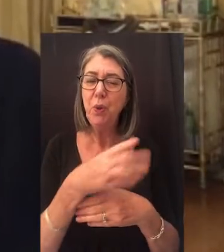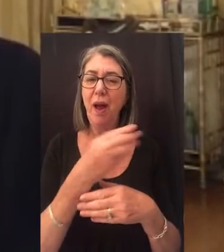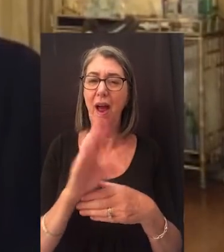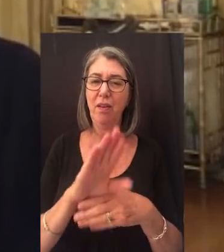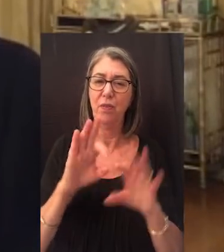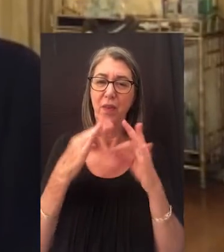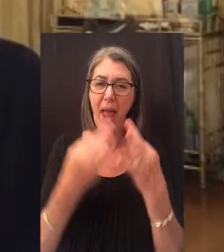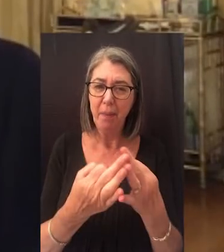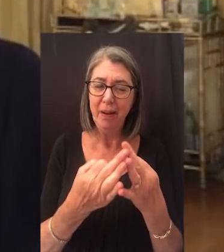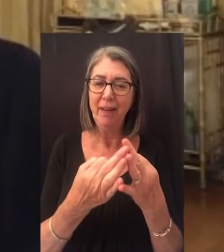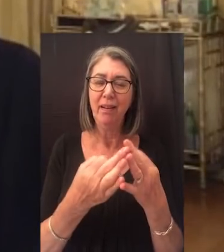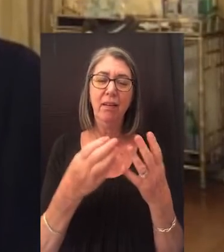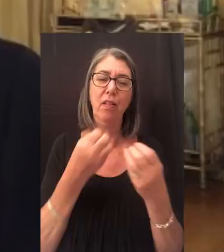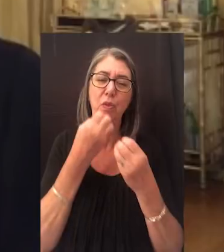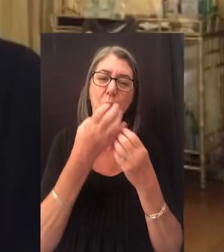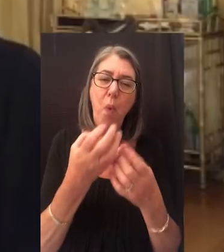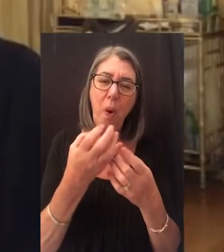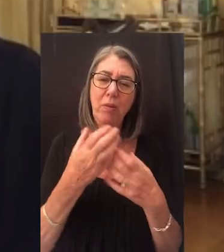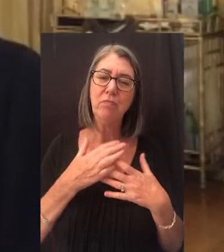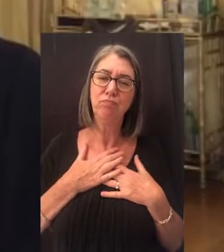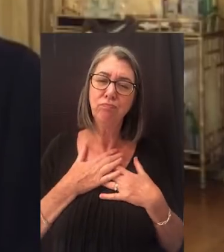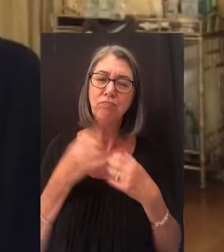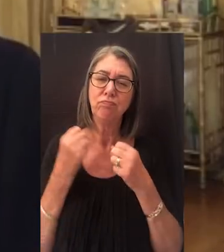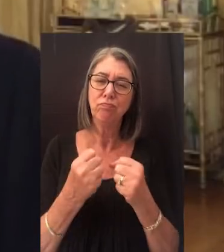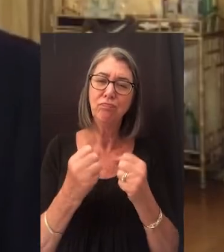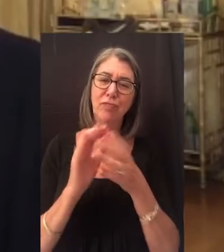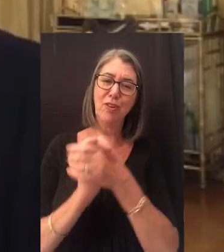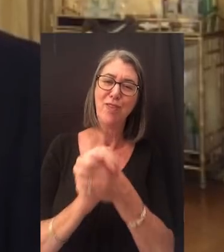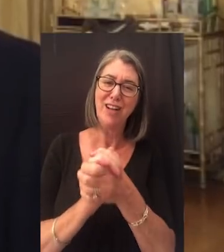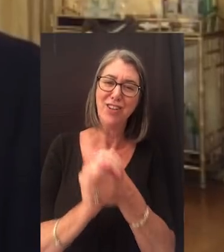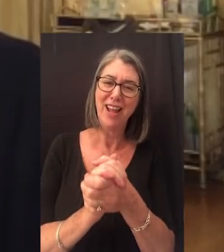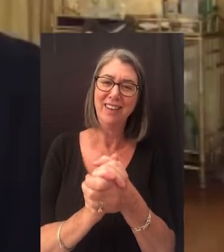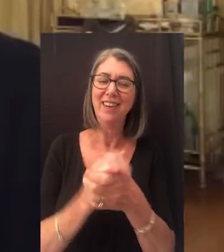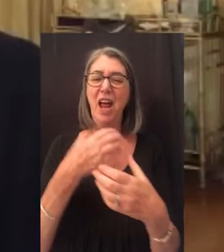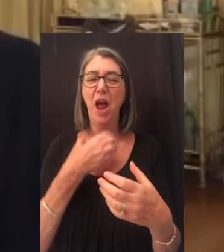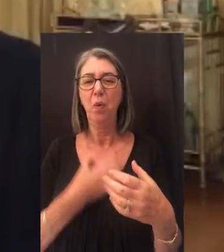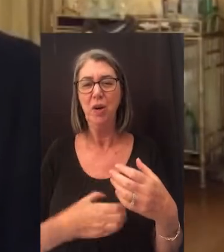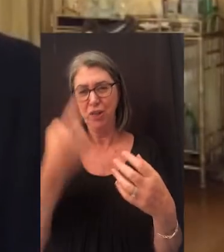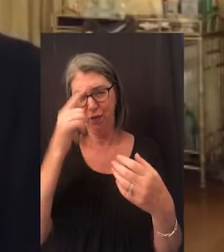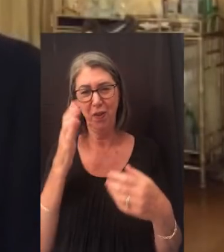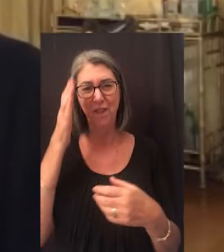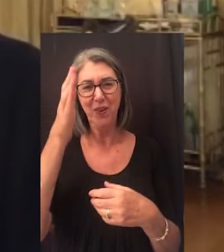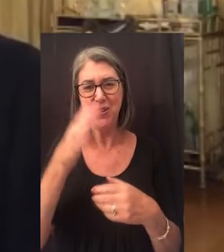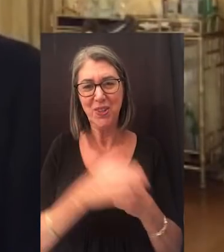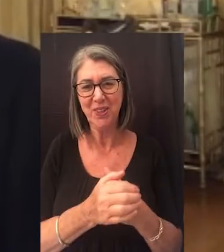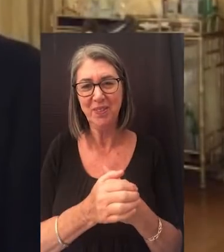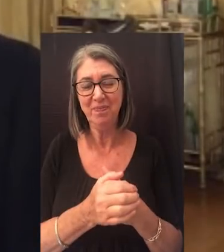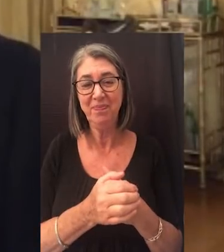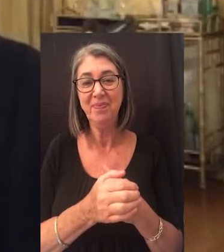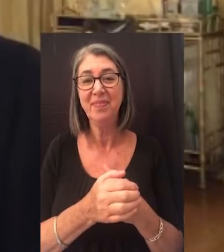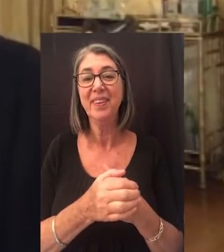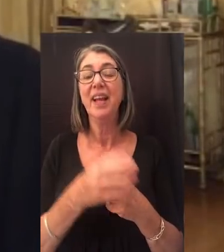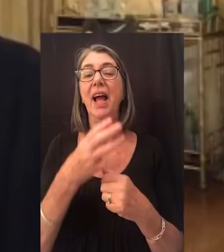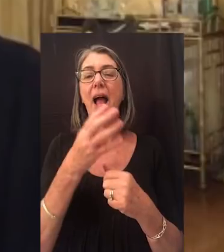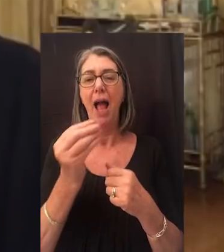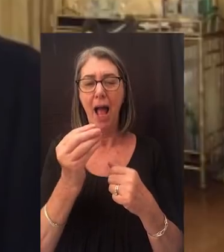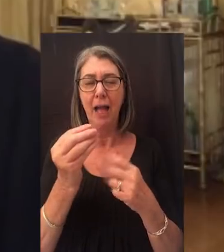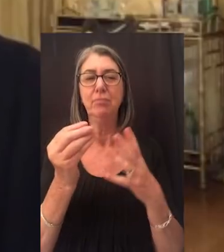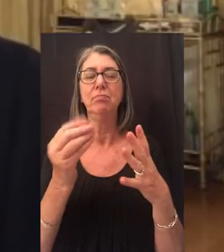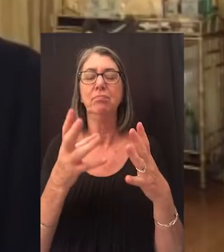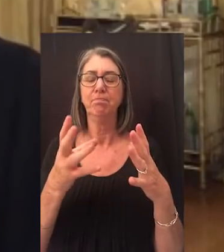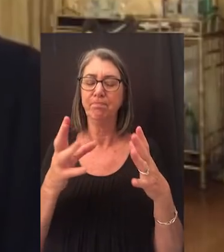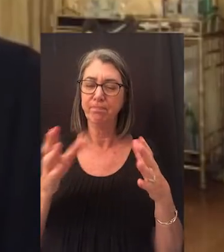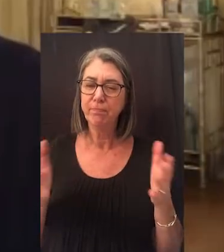you and your families the warmest and heartiest congratulations and wishes for the future. And an admonition